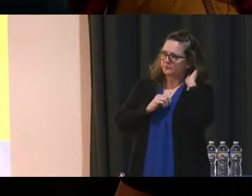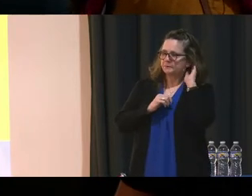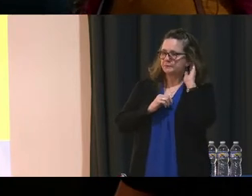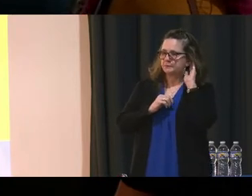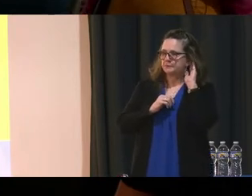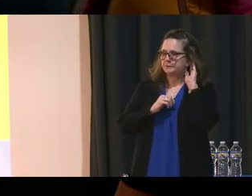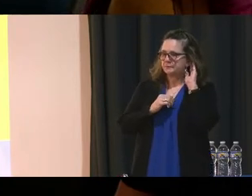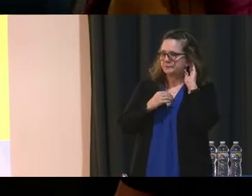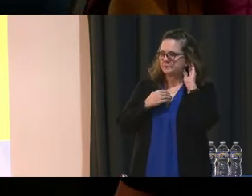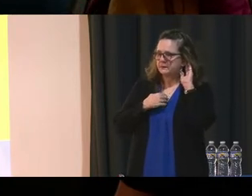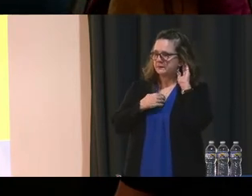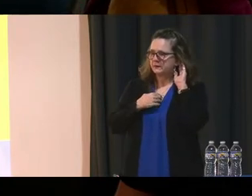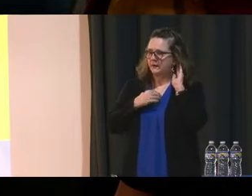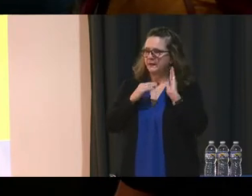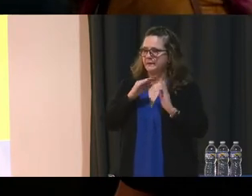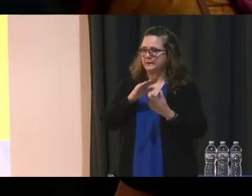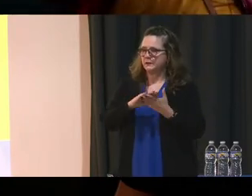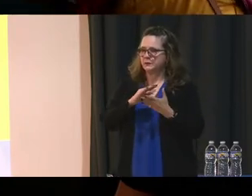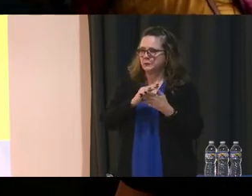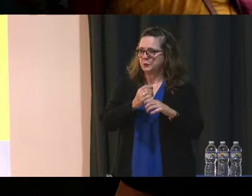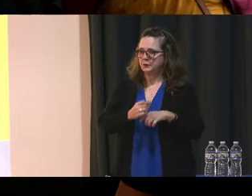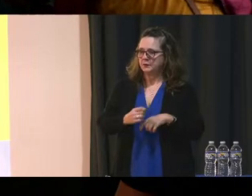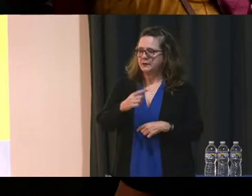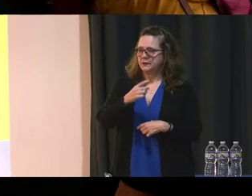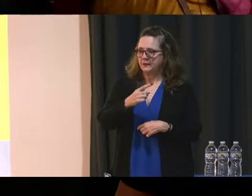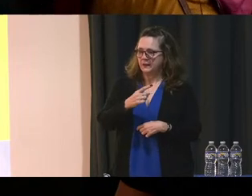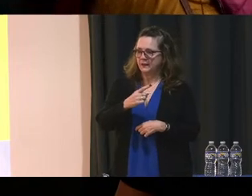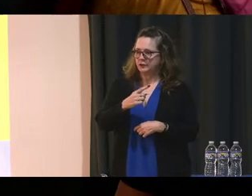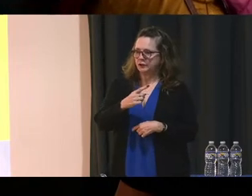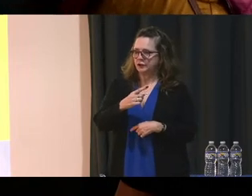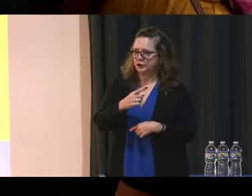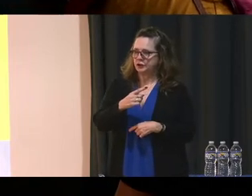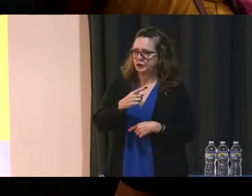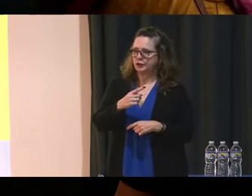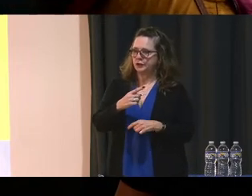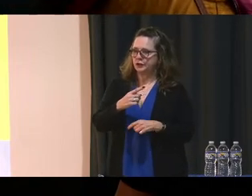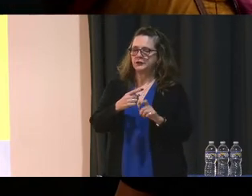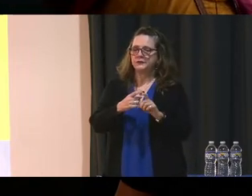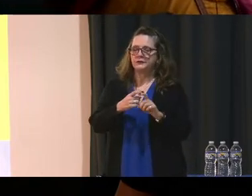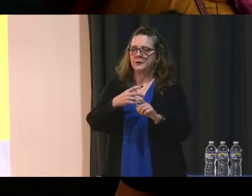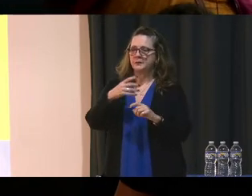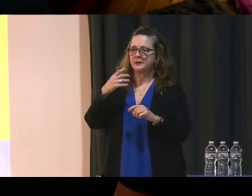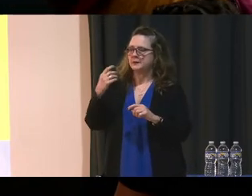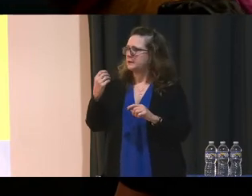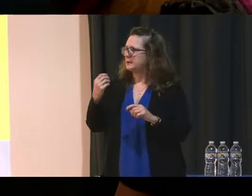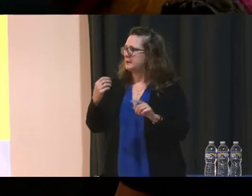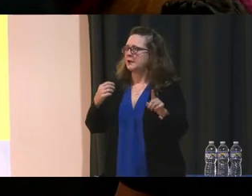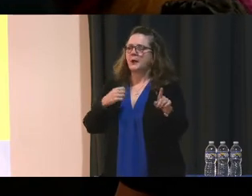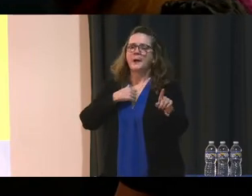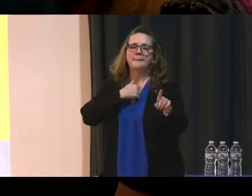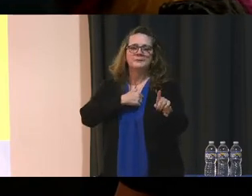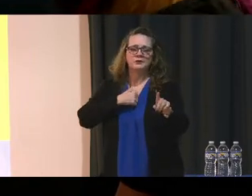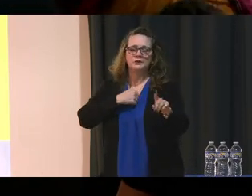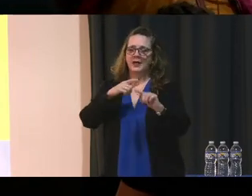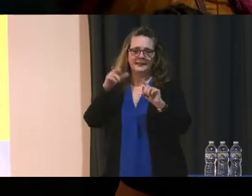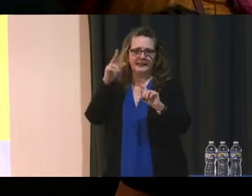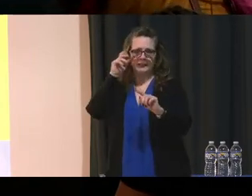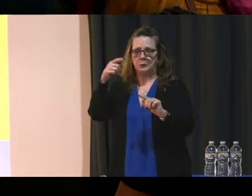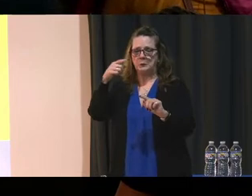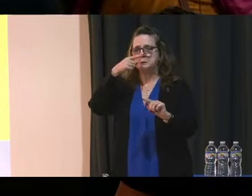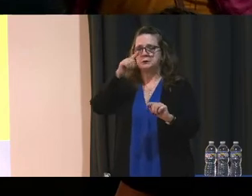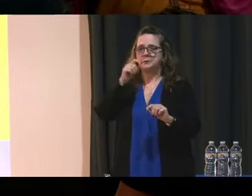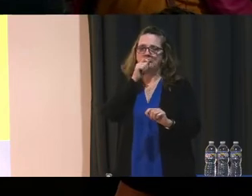here in the school. Next year, another grandson is going to come here. It's about the safety. Can we turn the volume up on the microphones just a little bit?